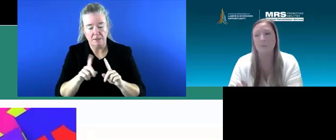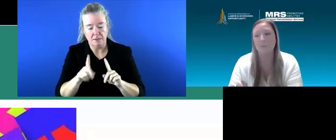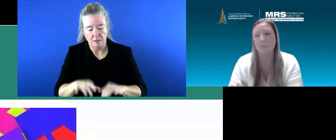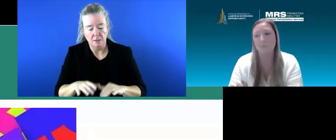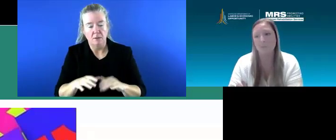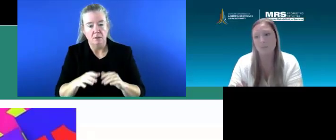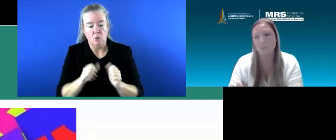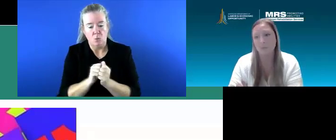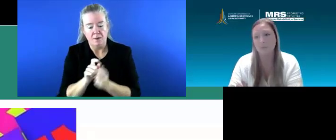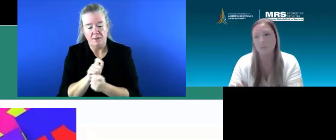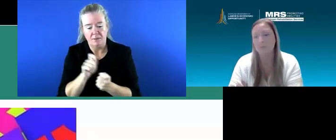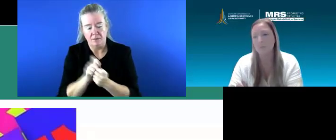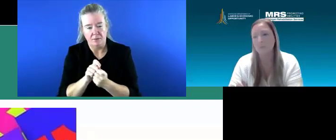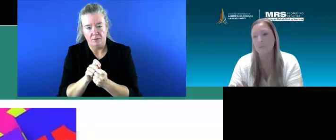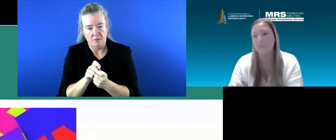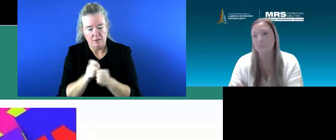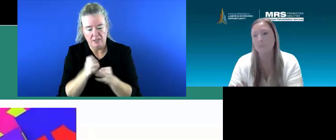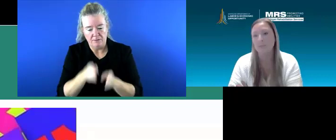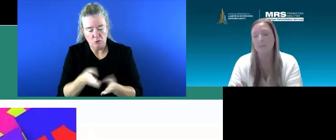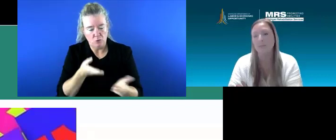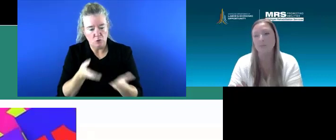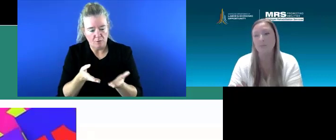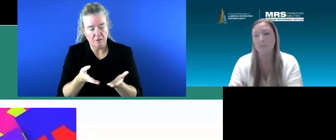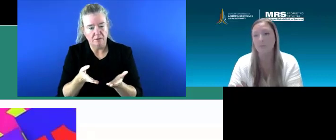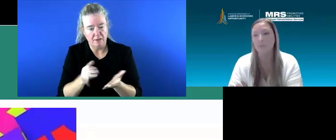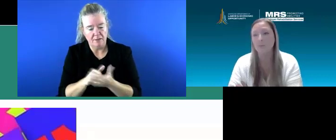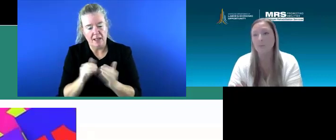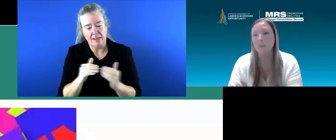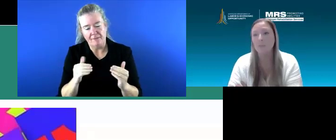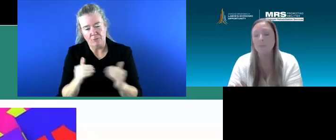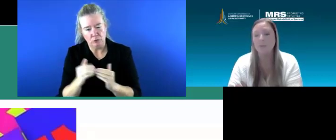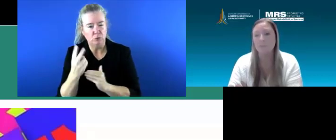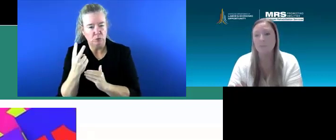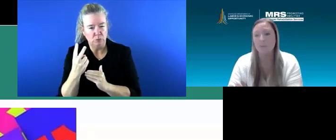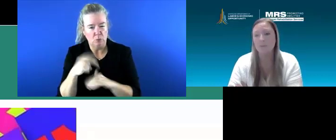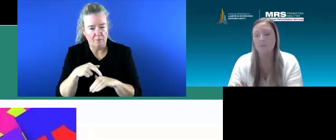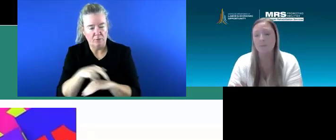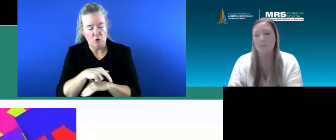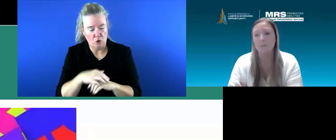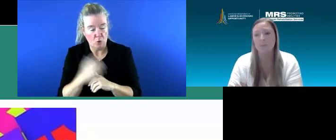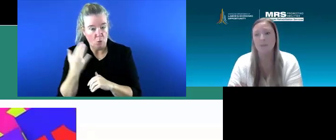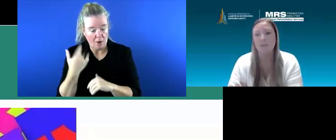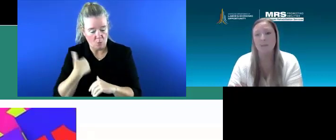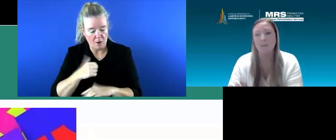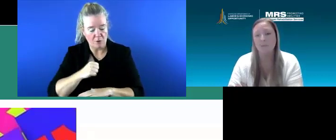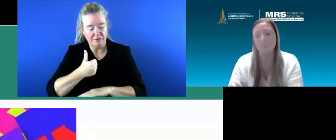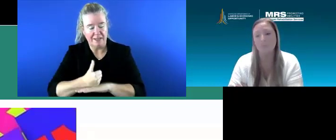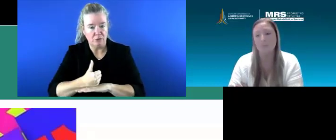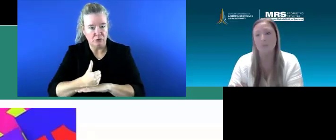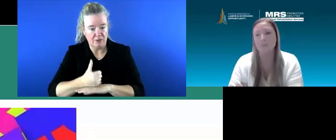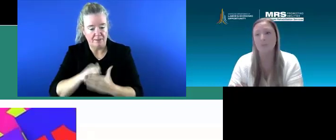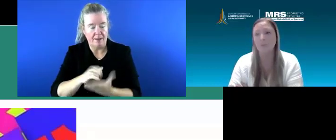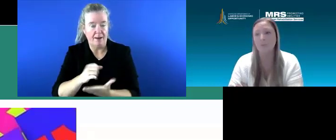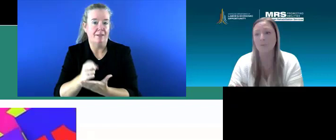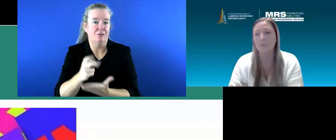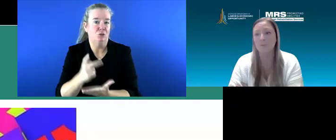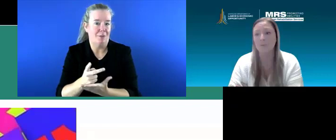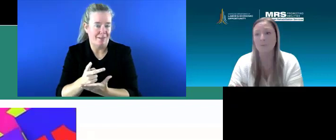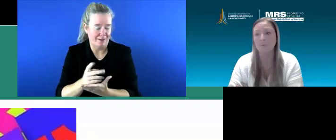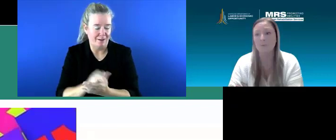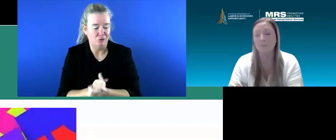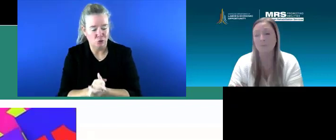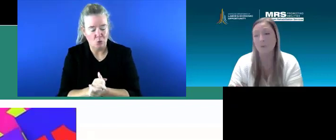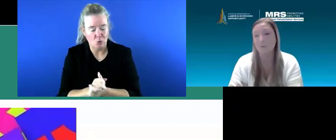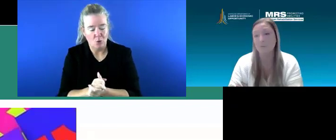those individualized services. So that's going to be that level two because we are establishing that eligibility. So when we